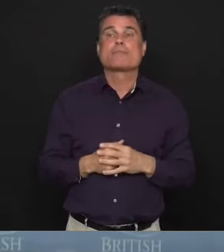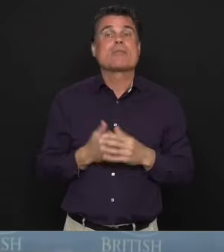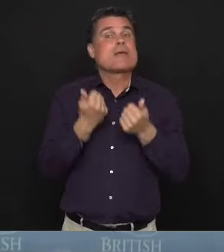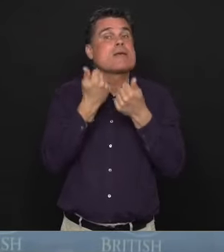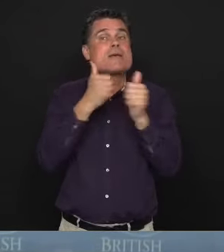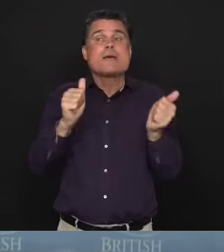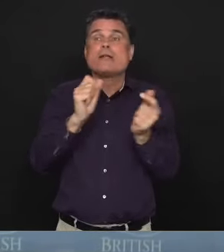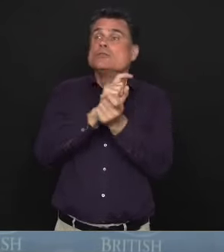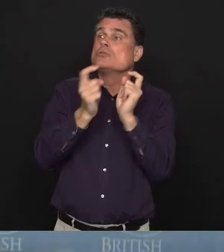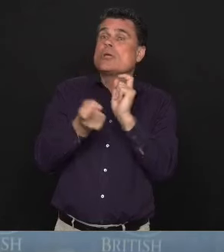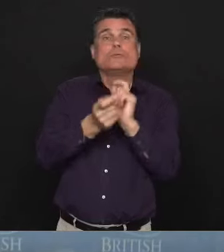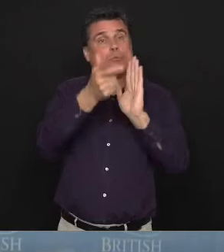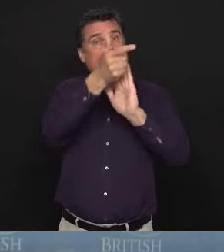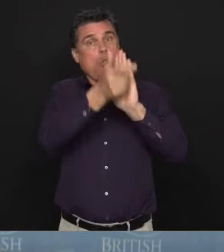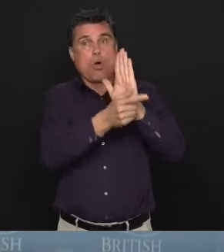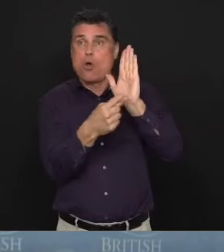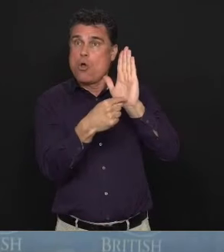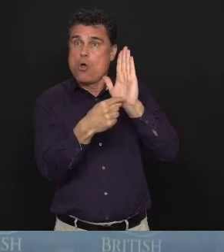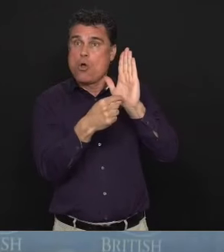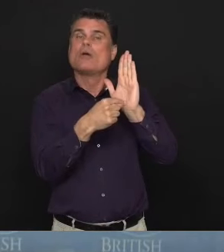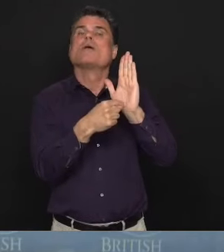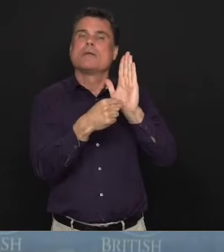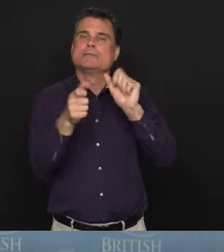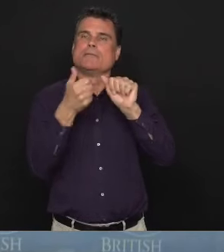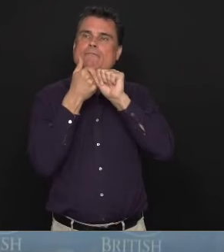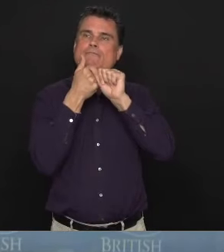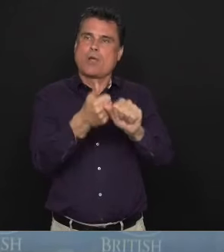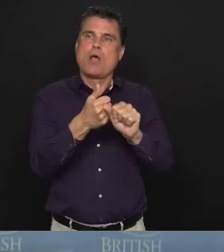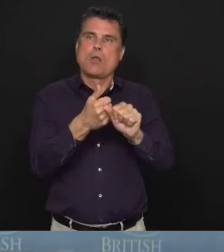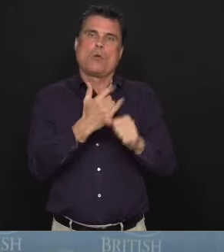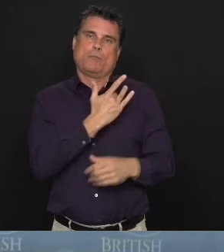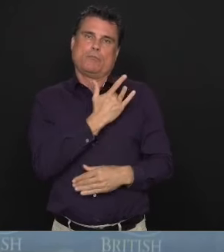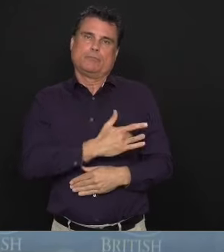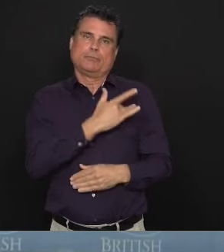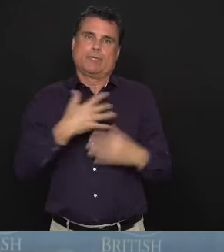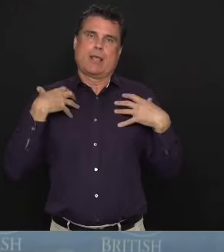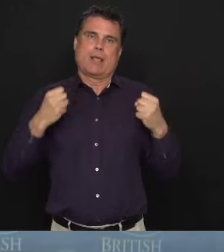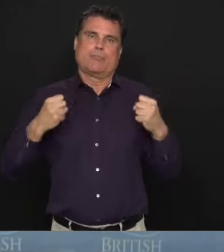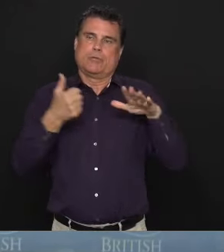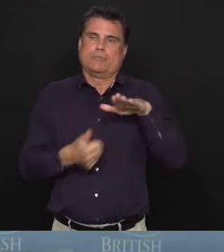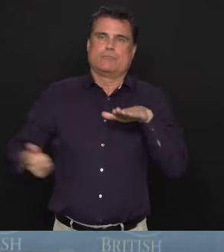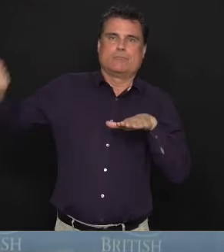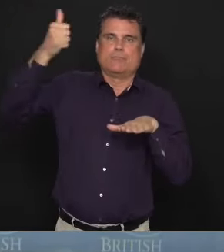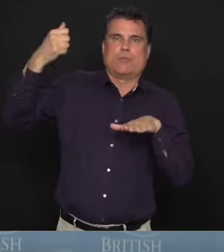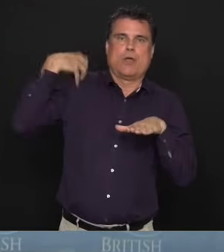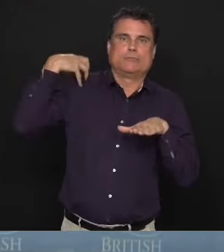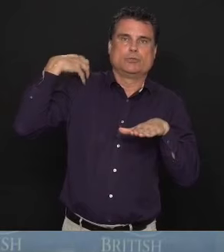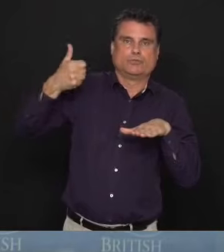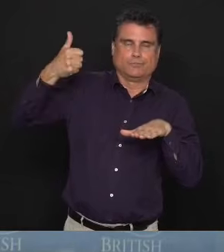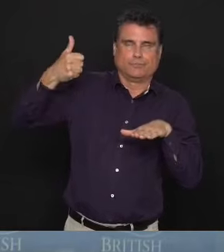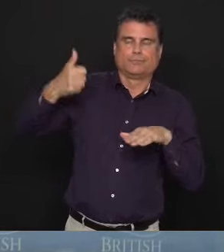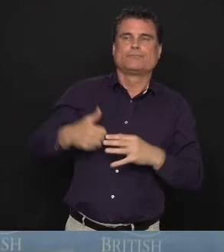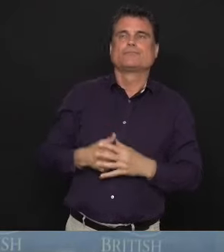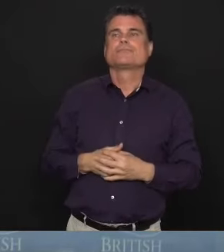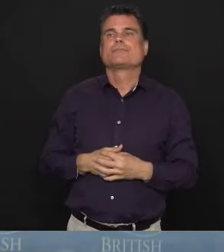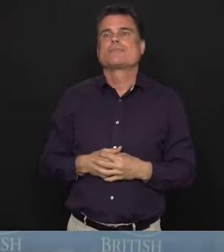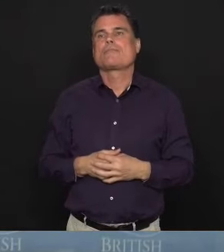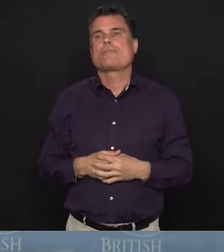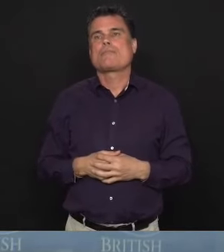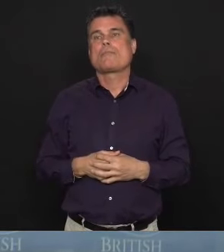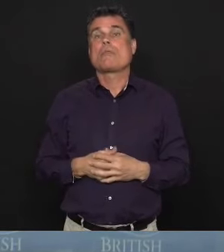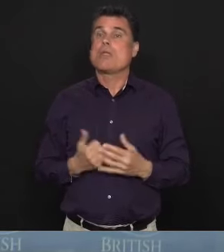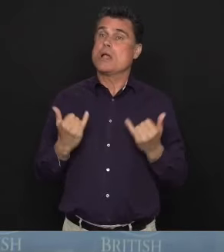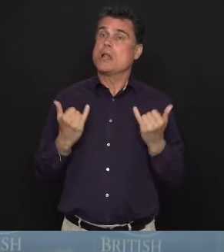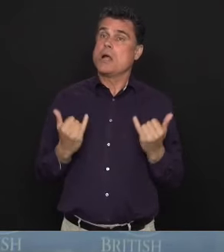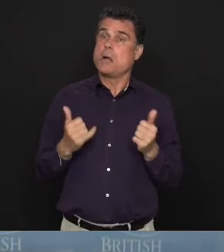come from discussions with the provincial health officer, Dr. Bonnie Henry. And right now, you know, most people